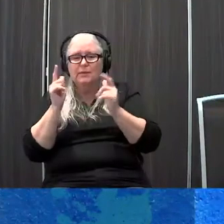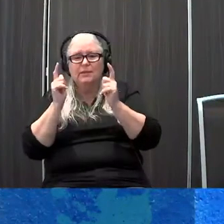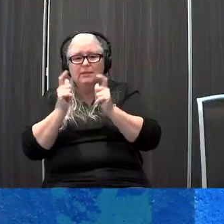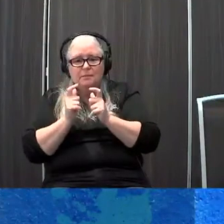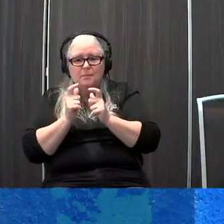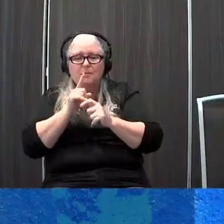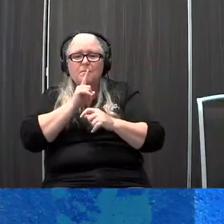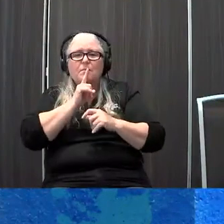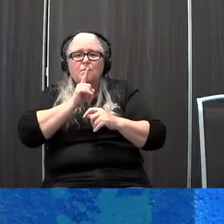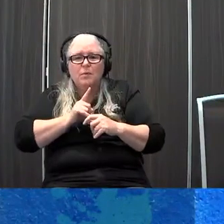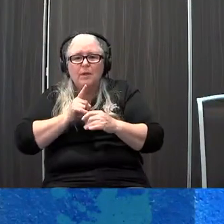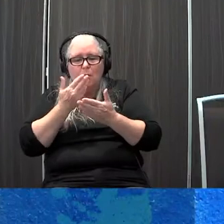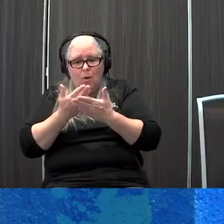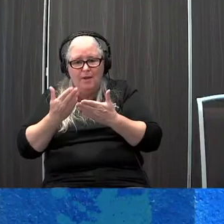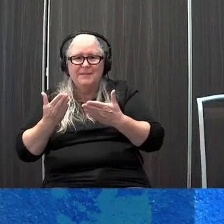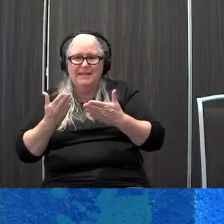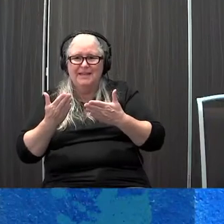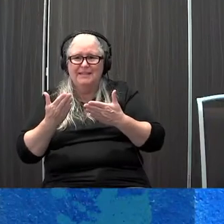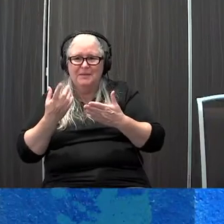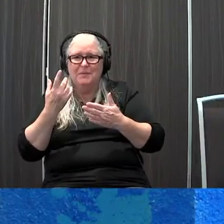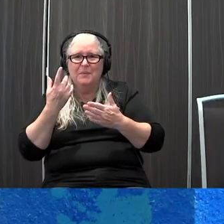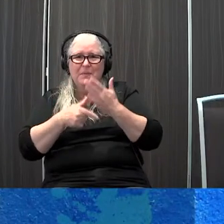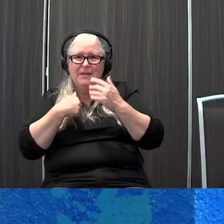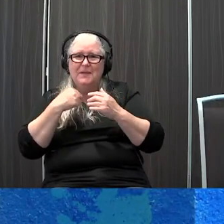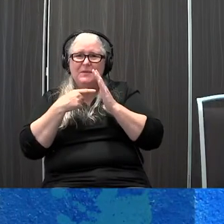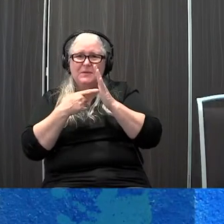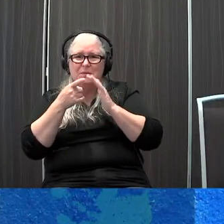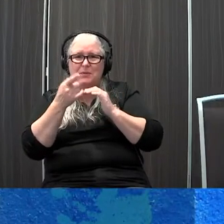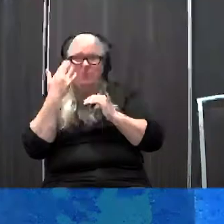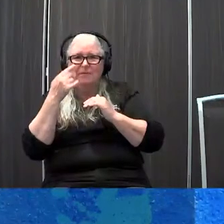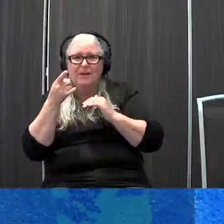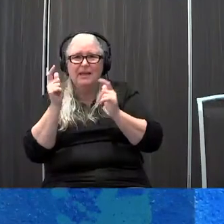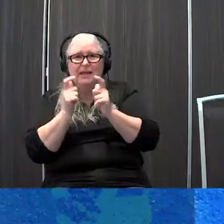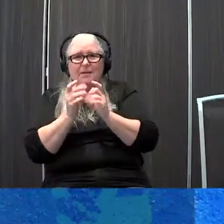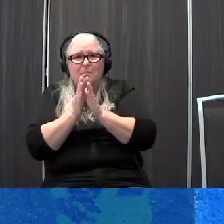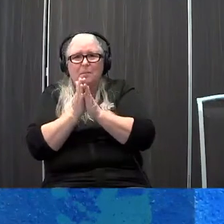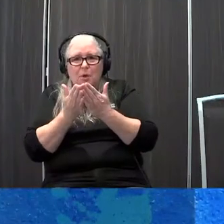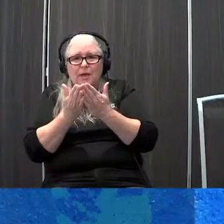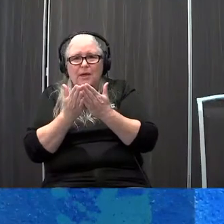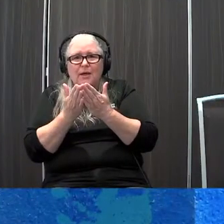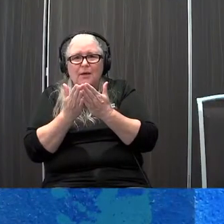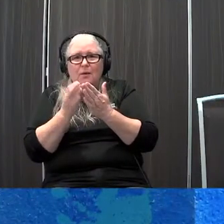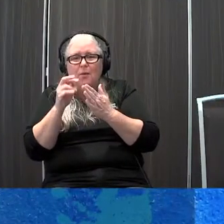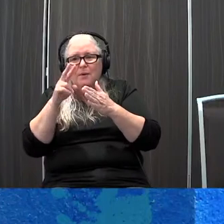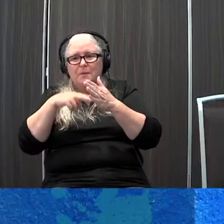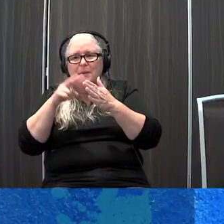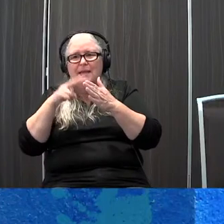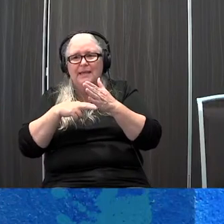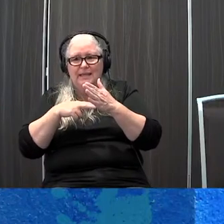like the ones we showed you earlier such as a tiny book to represent a book or reading